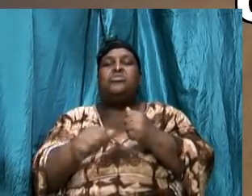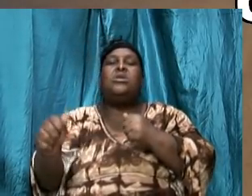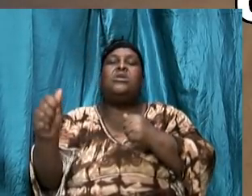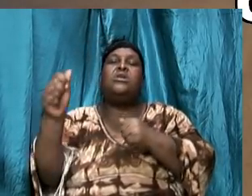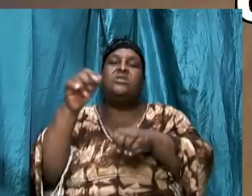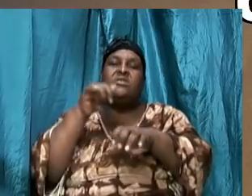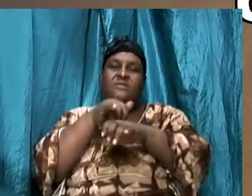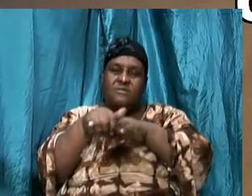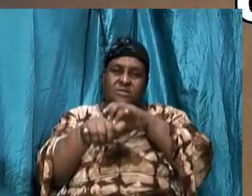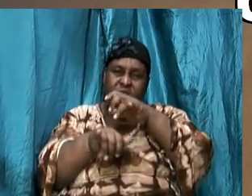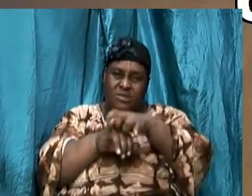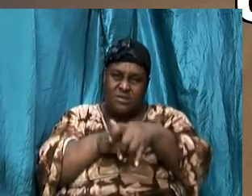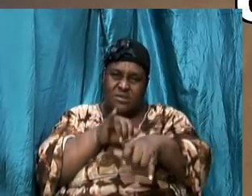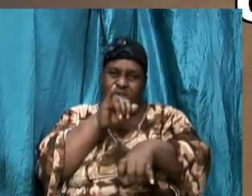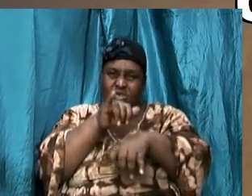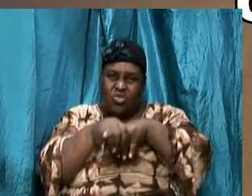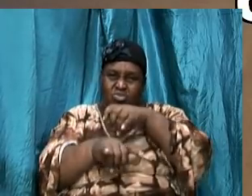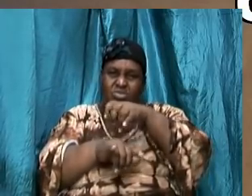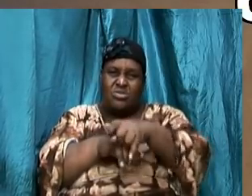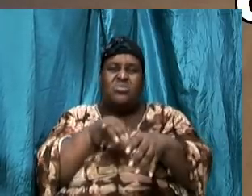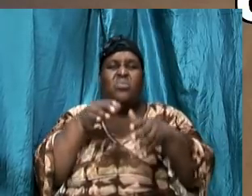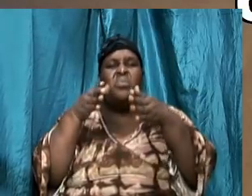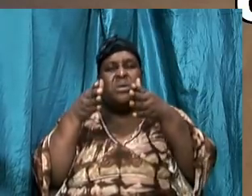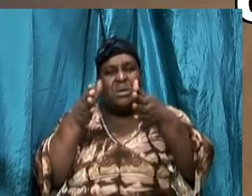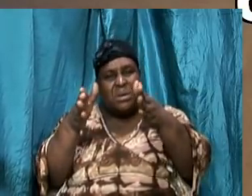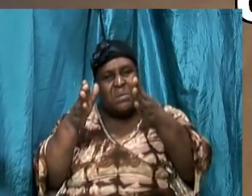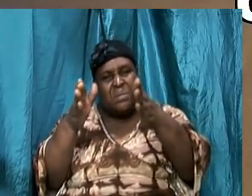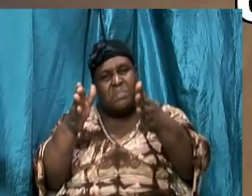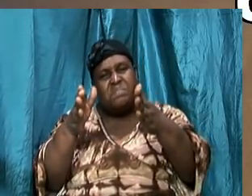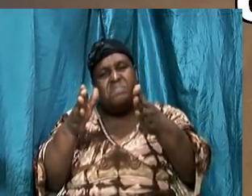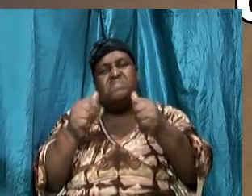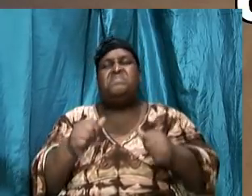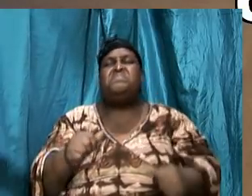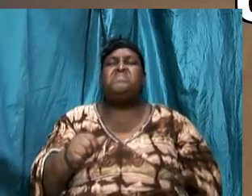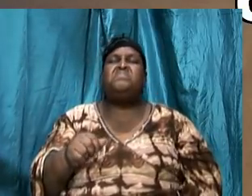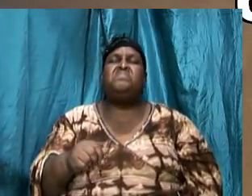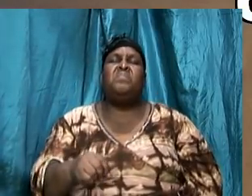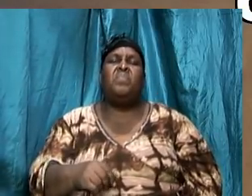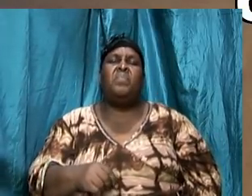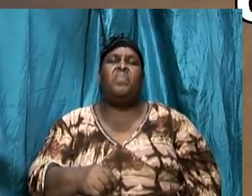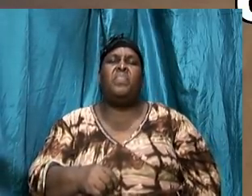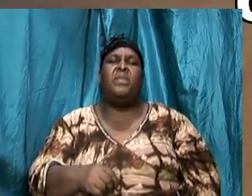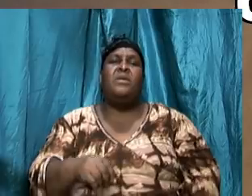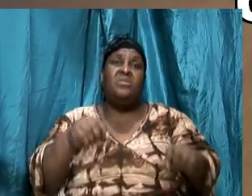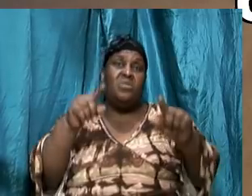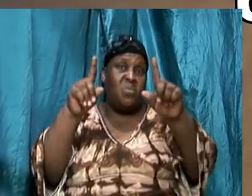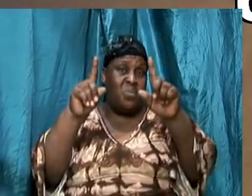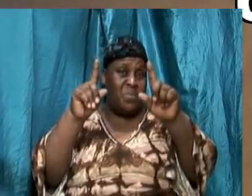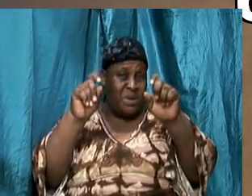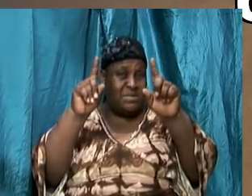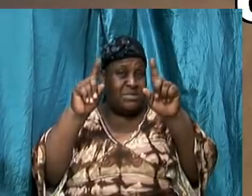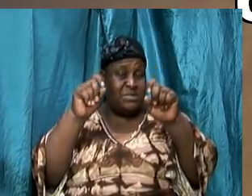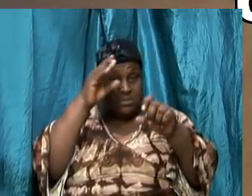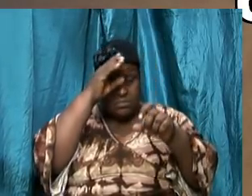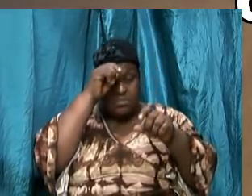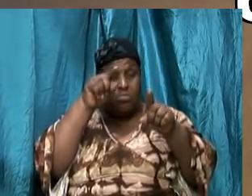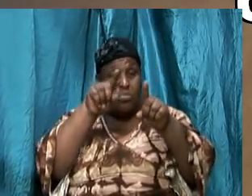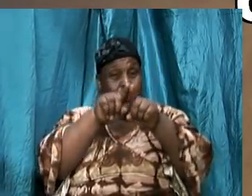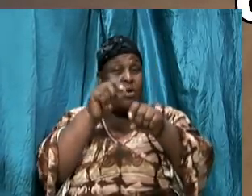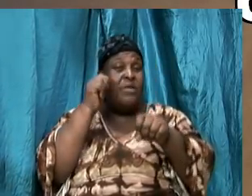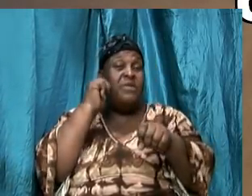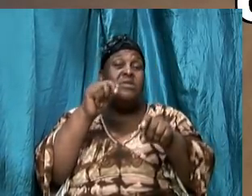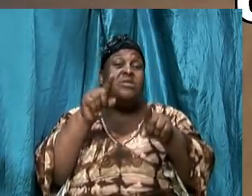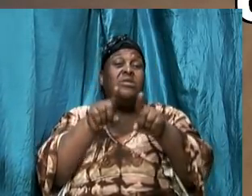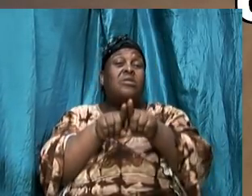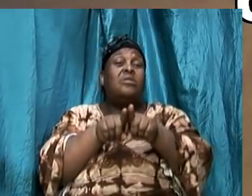pattern goes somewhere. The question, brothers and sisters, is where